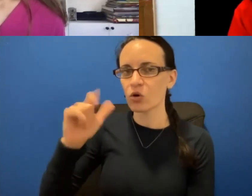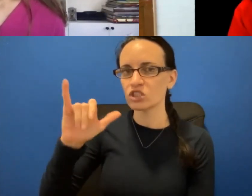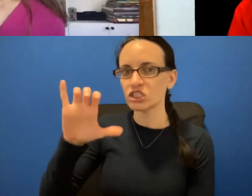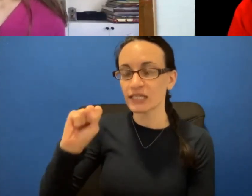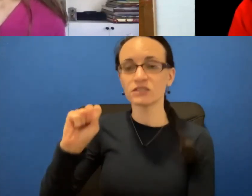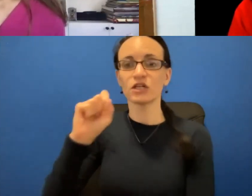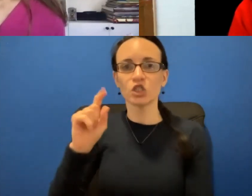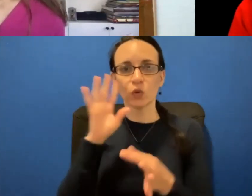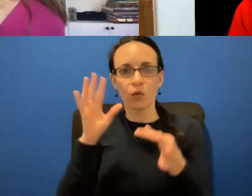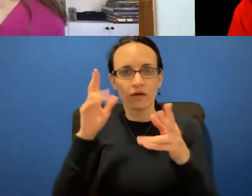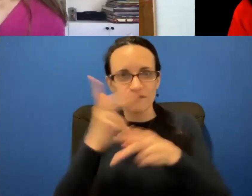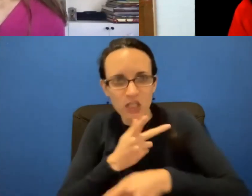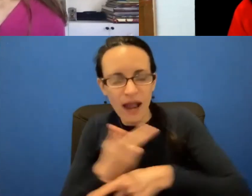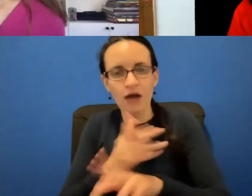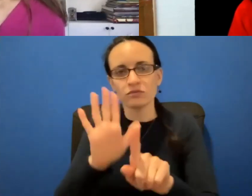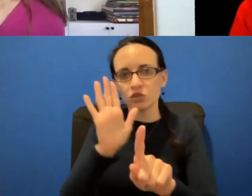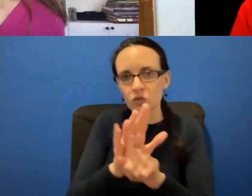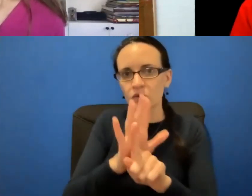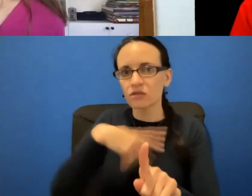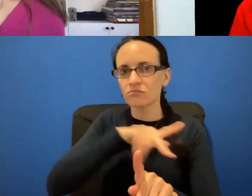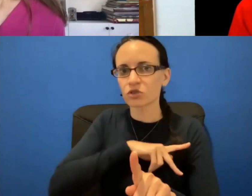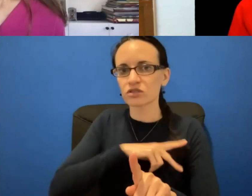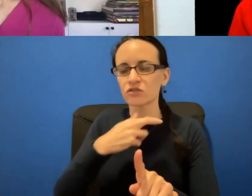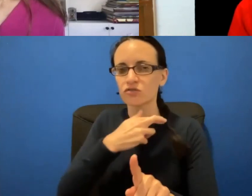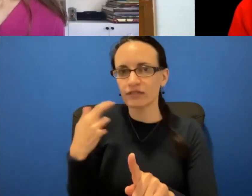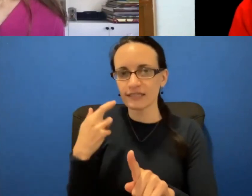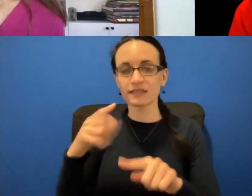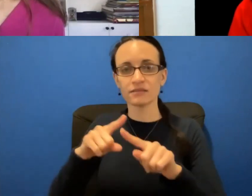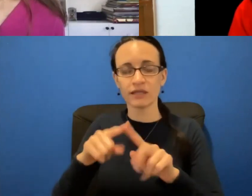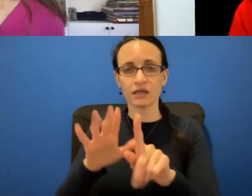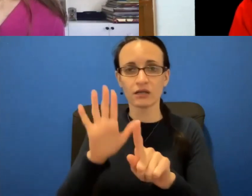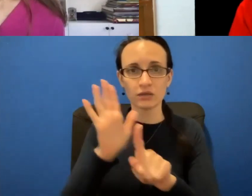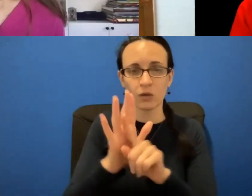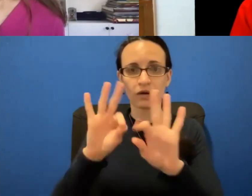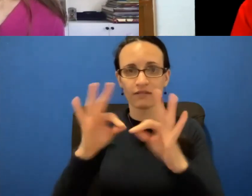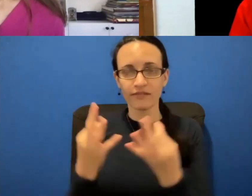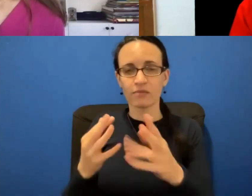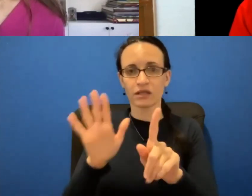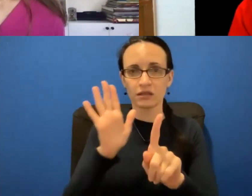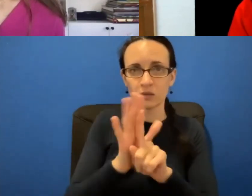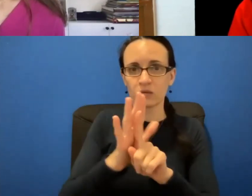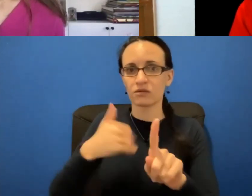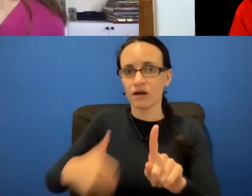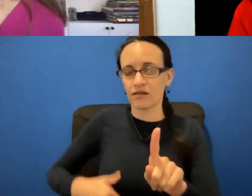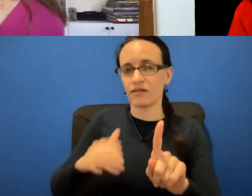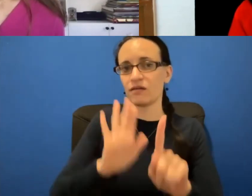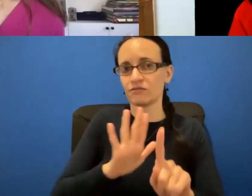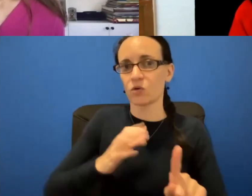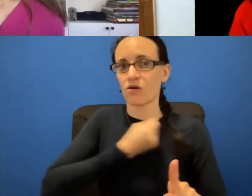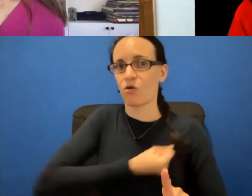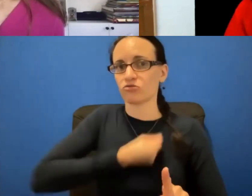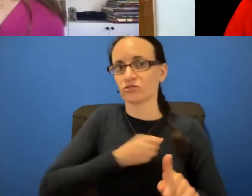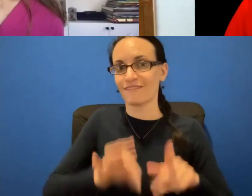genetics, mammographic appearance, and even on ultrasound findings with this new